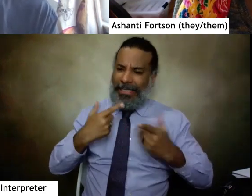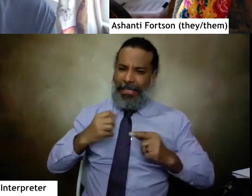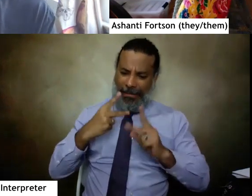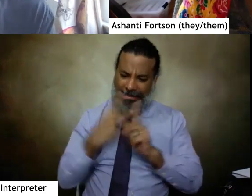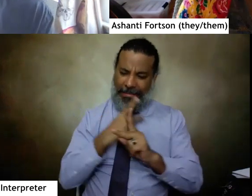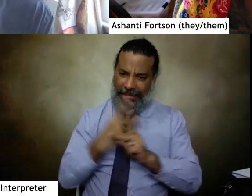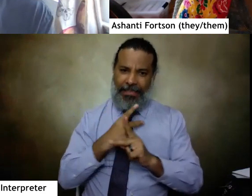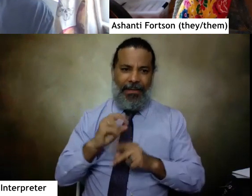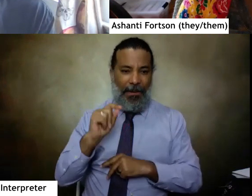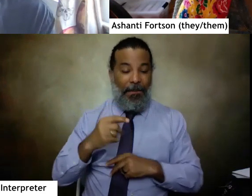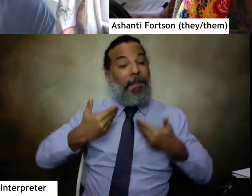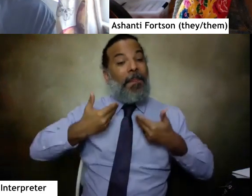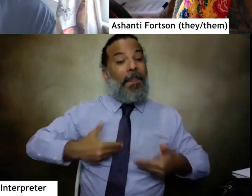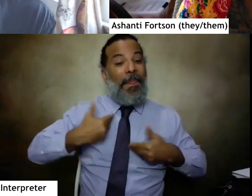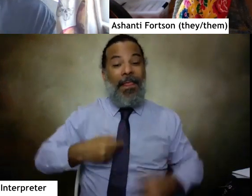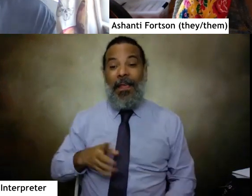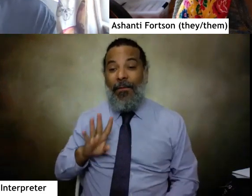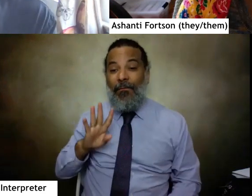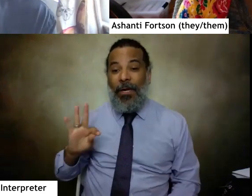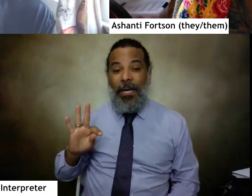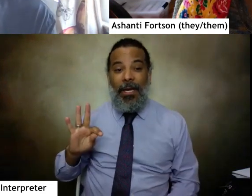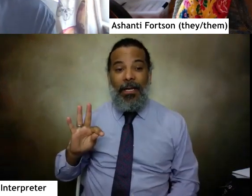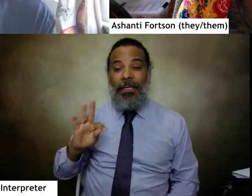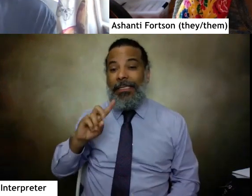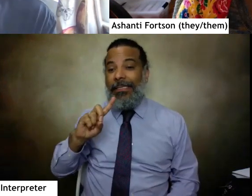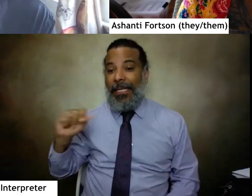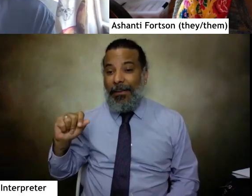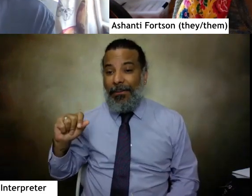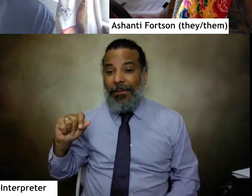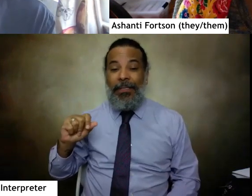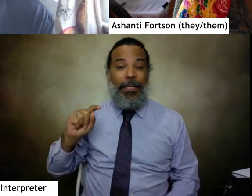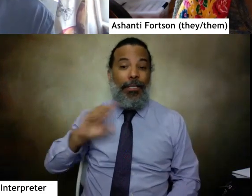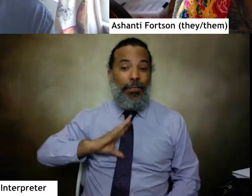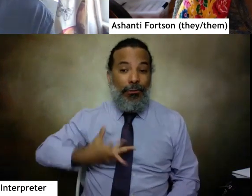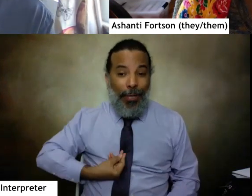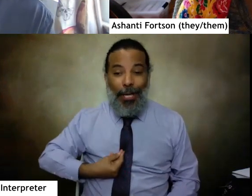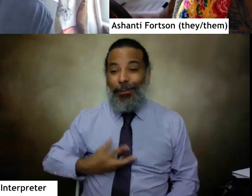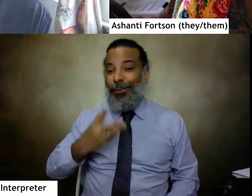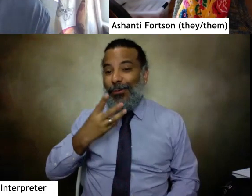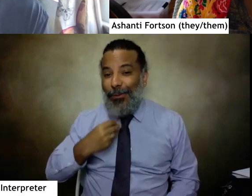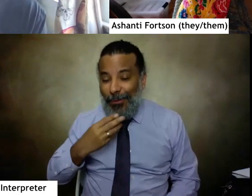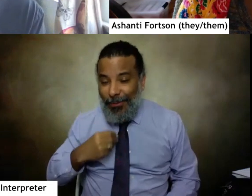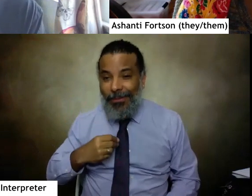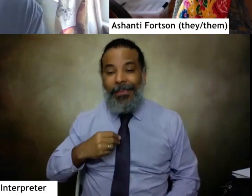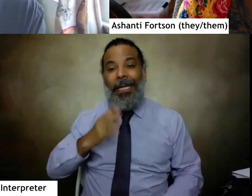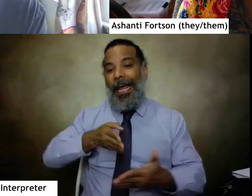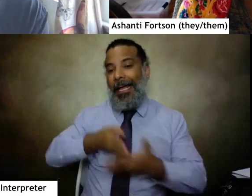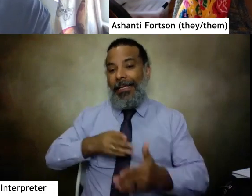I'm a 49-year-old disabled trans-Jewish anti-Zionist artist.